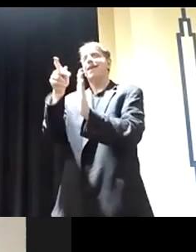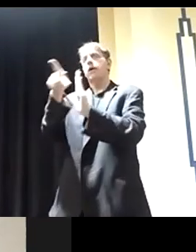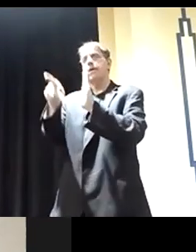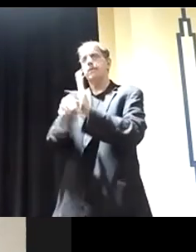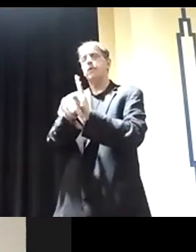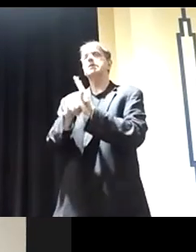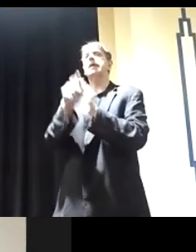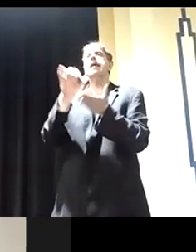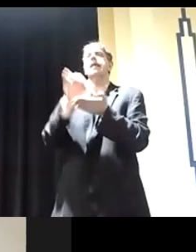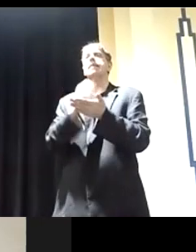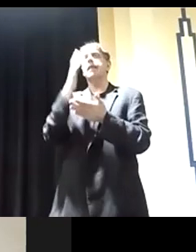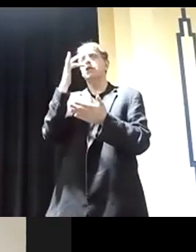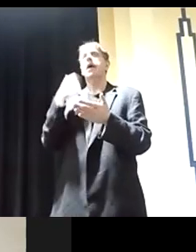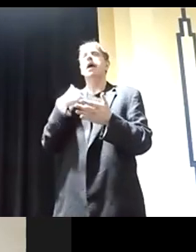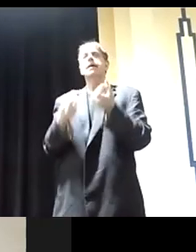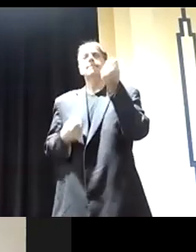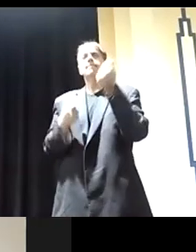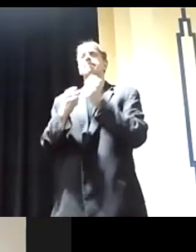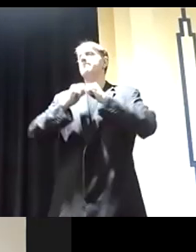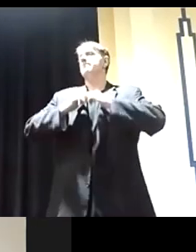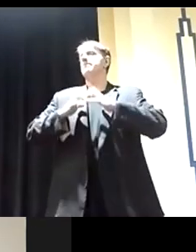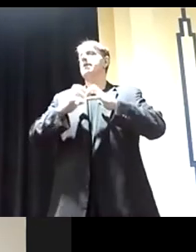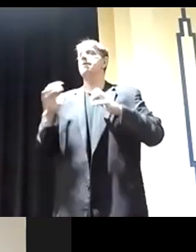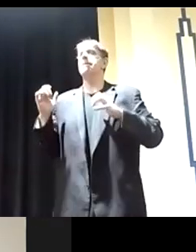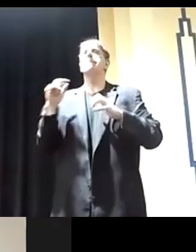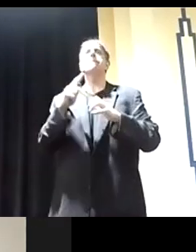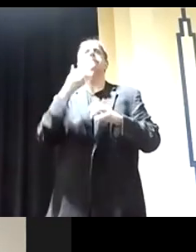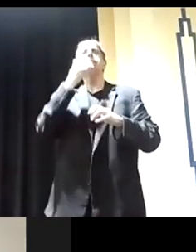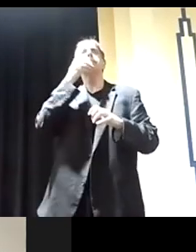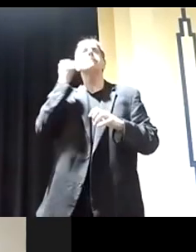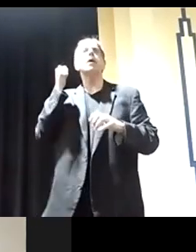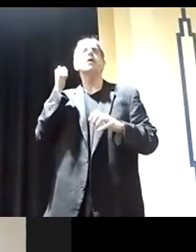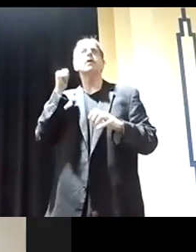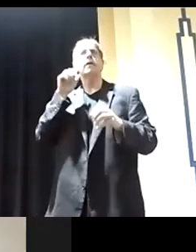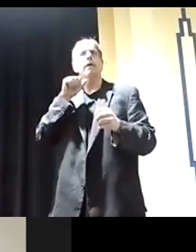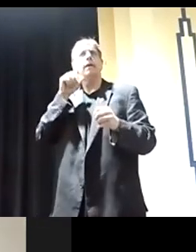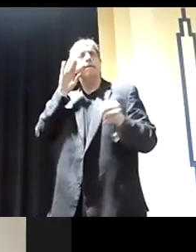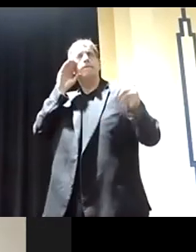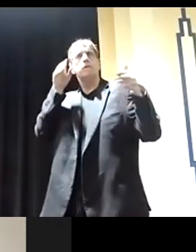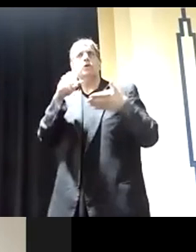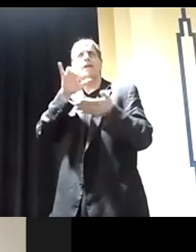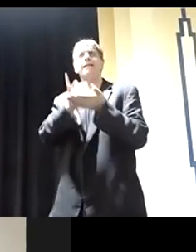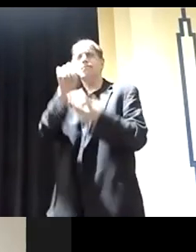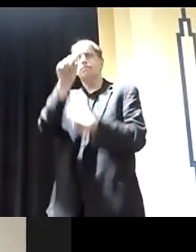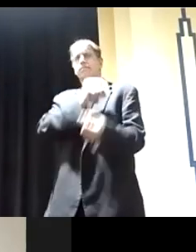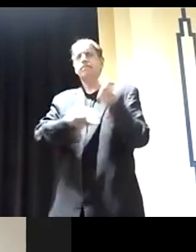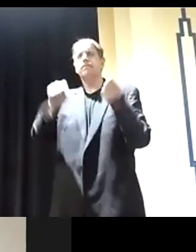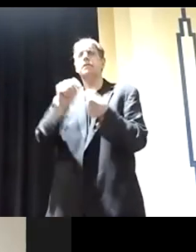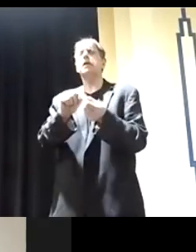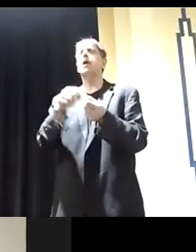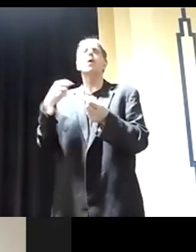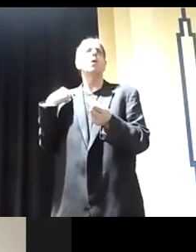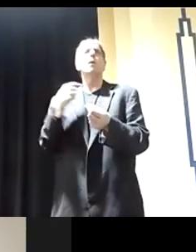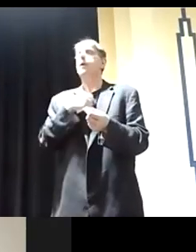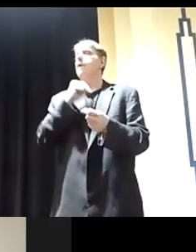why I support Build Back Better because it does talk about family paid leave and others, but it is very vitally important. And we are not a leader